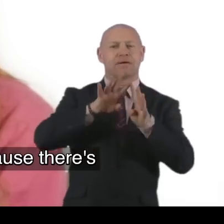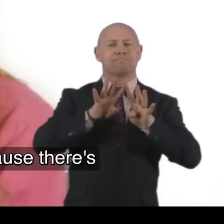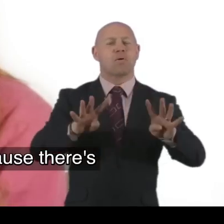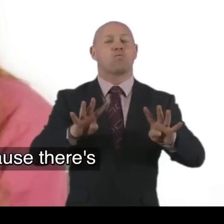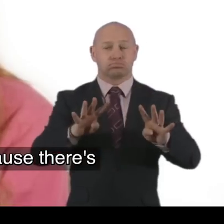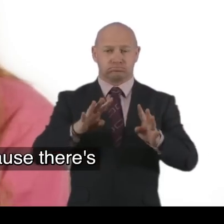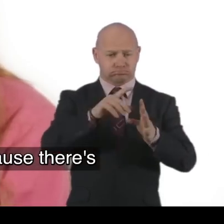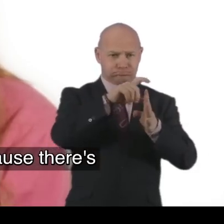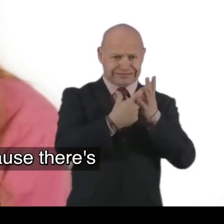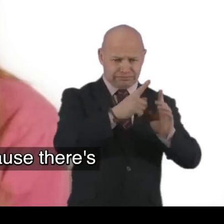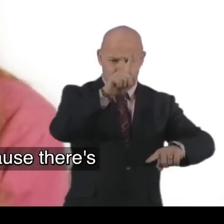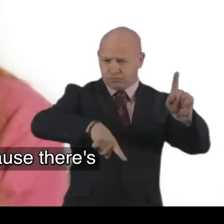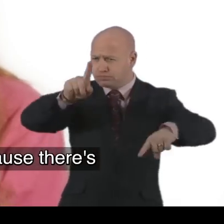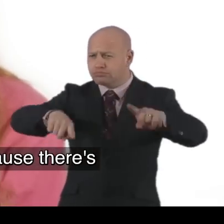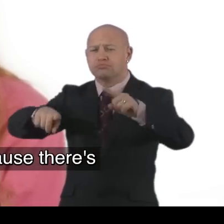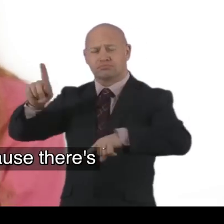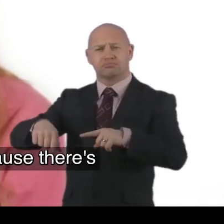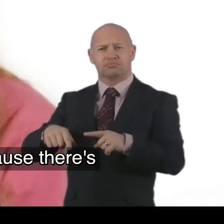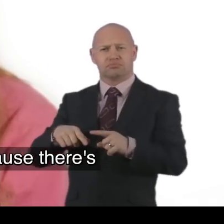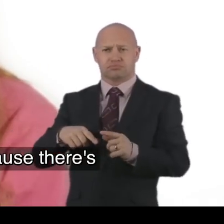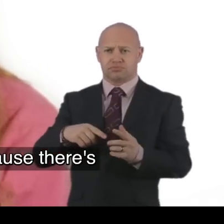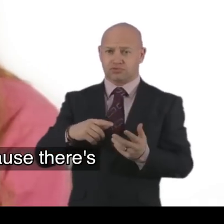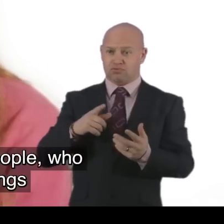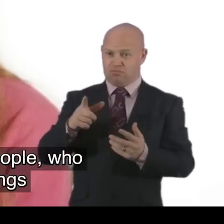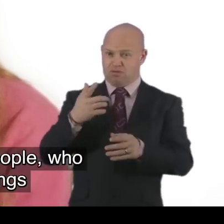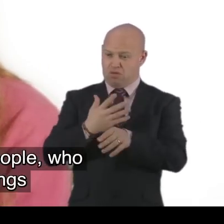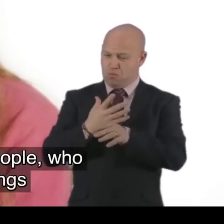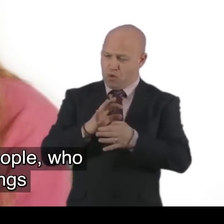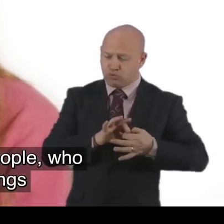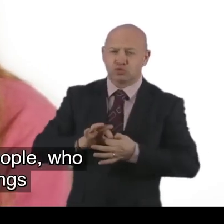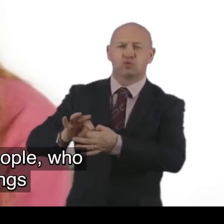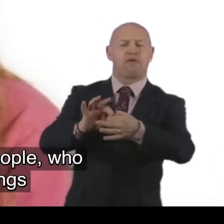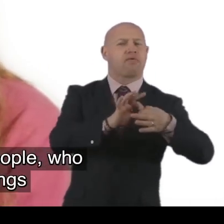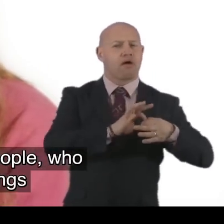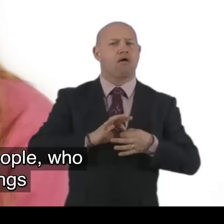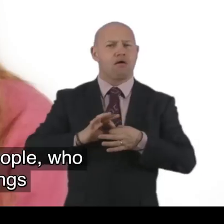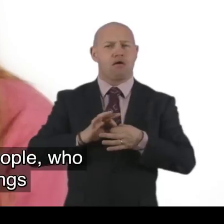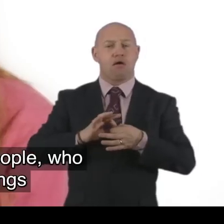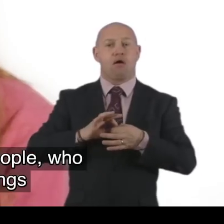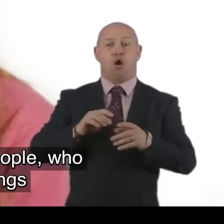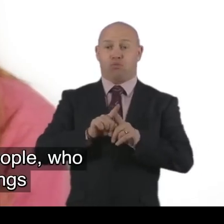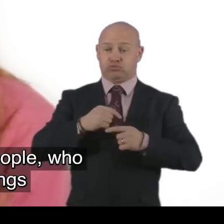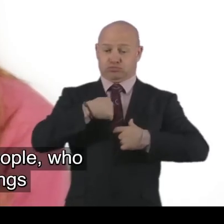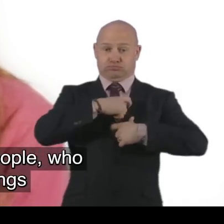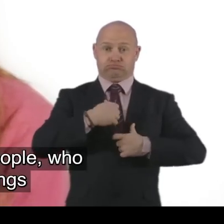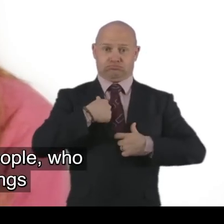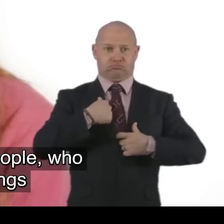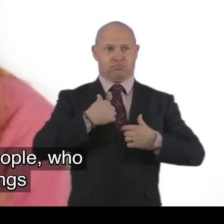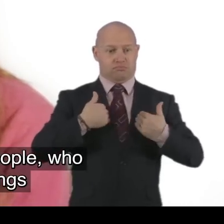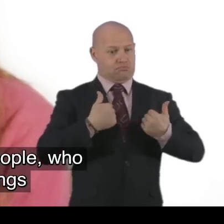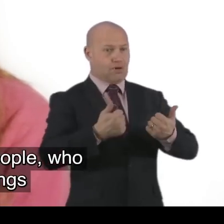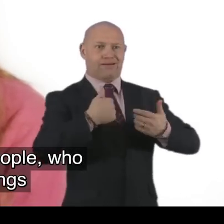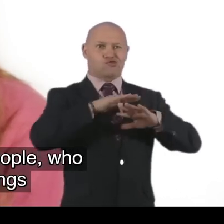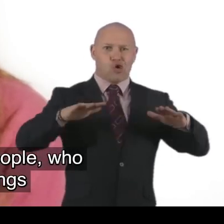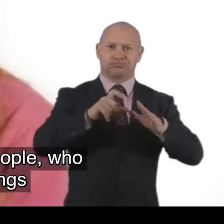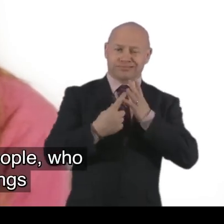Because there's a mixed board of disabled people as well as people that work with disabled